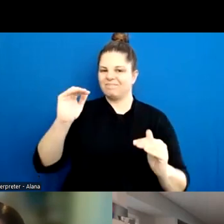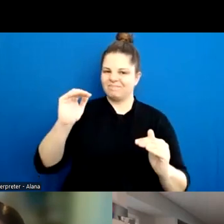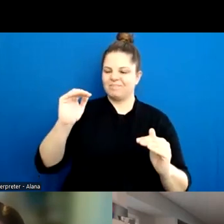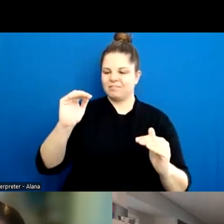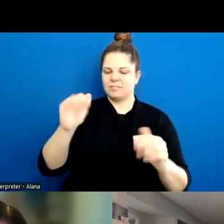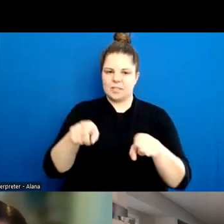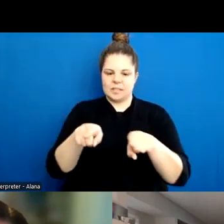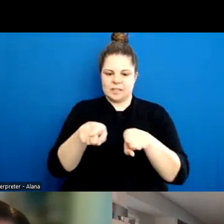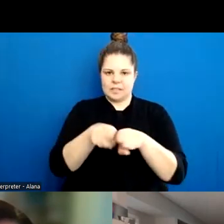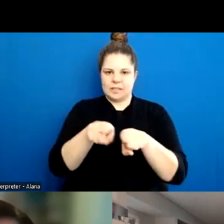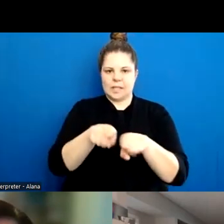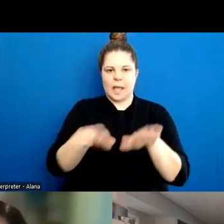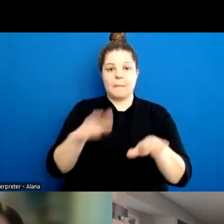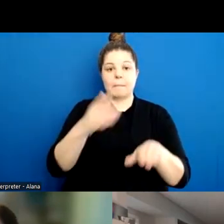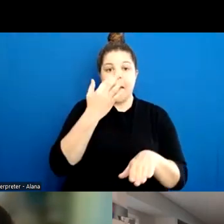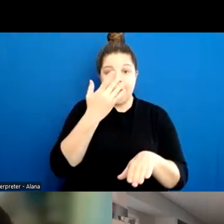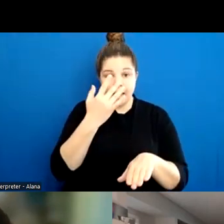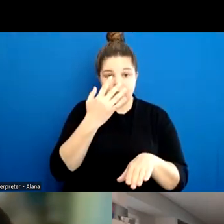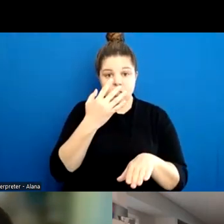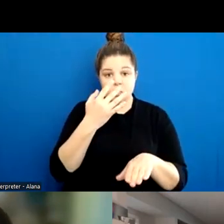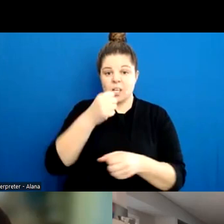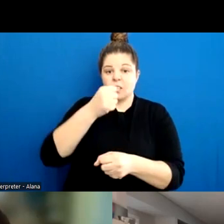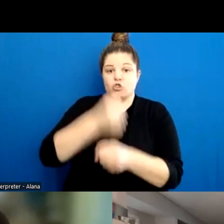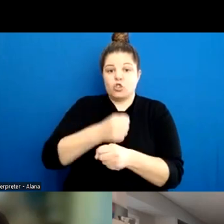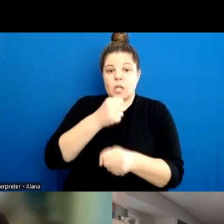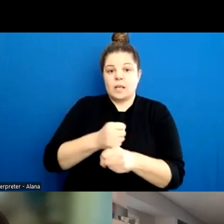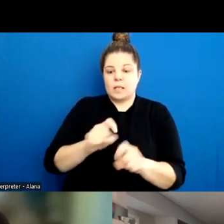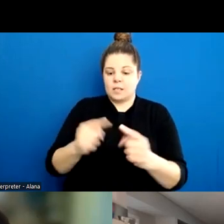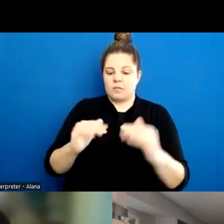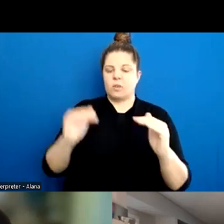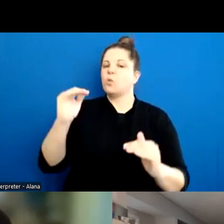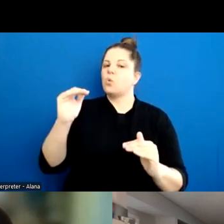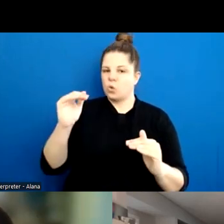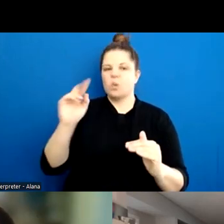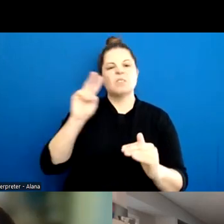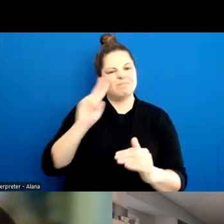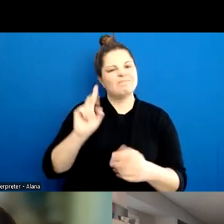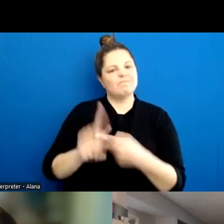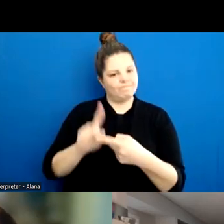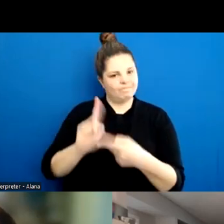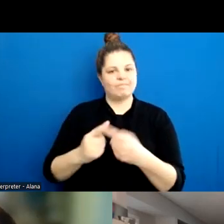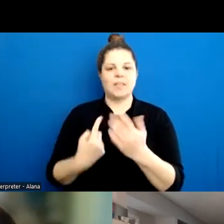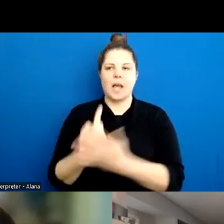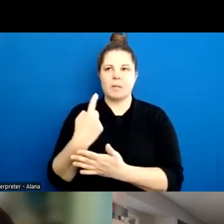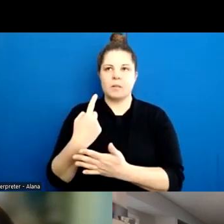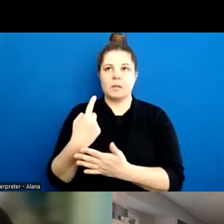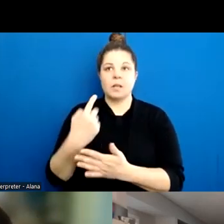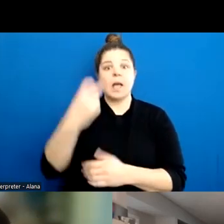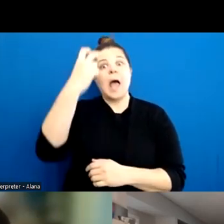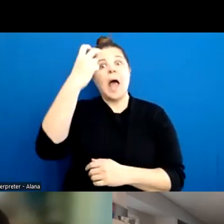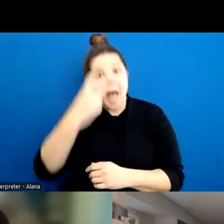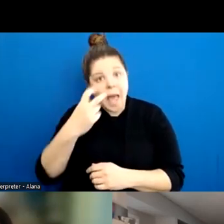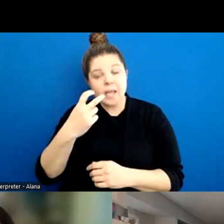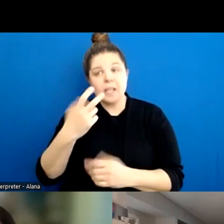-aged peers and certainly when there's an age difference as well. And I think that those